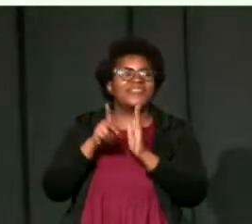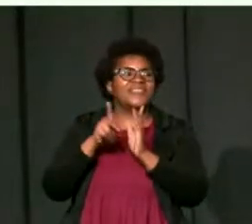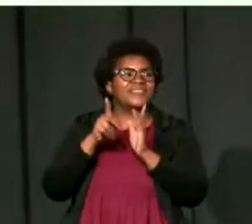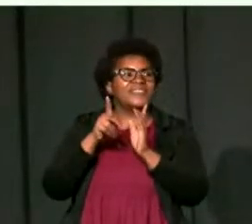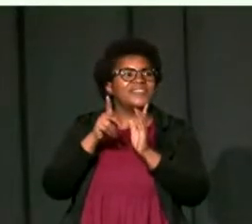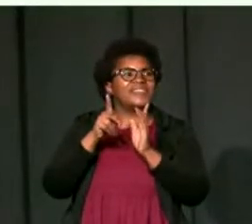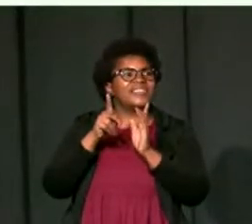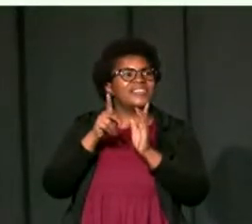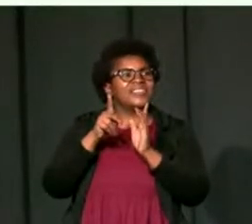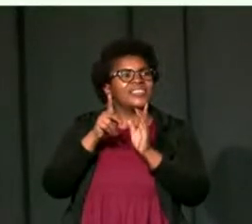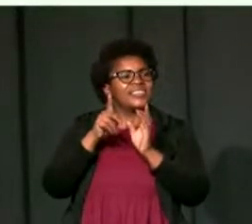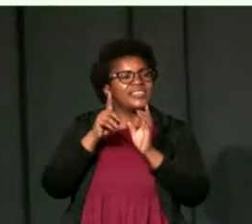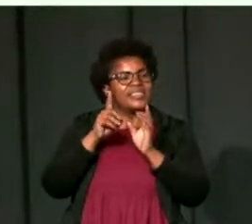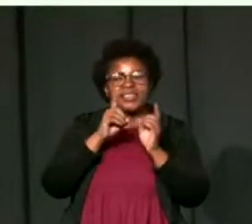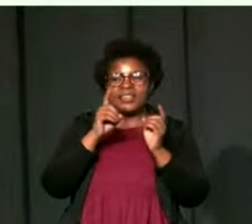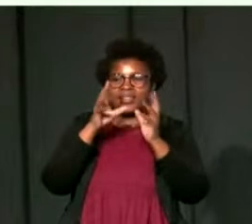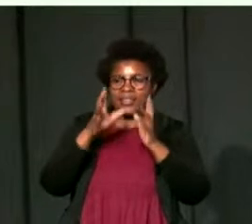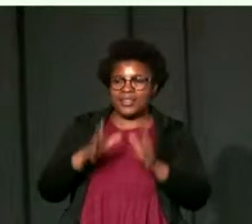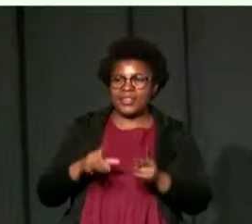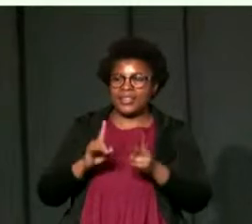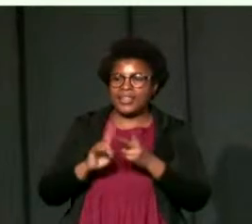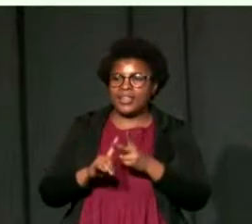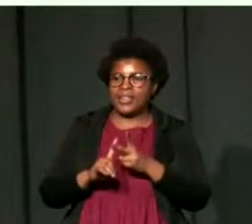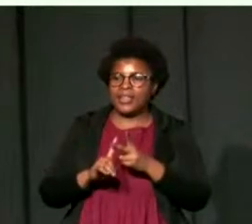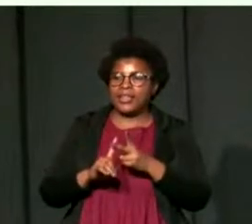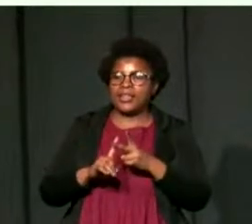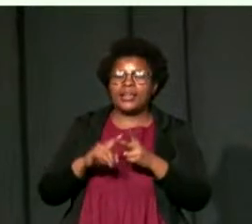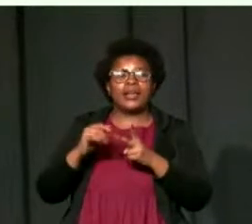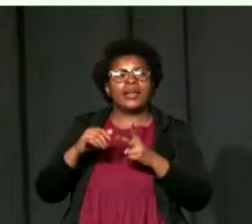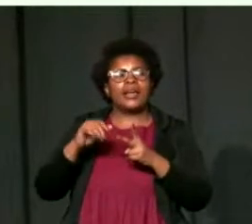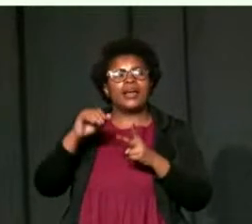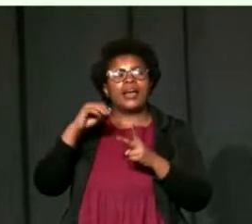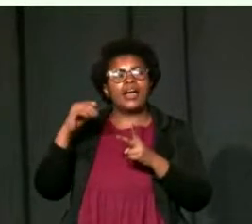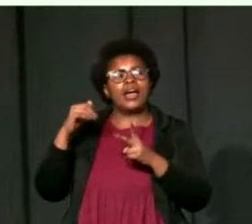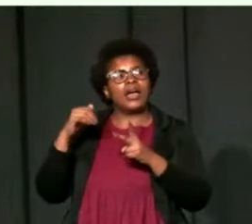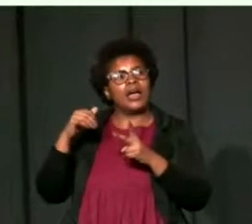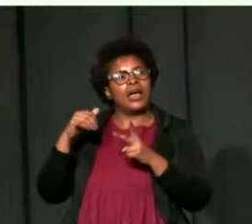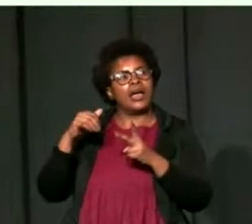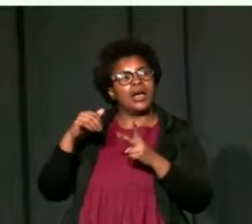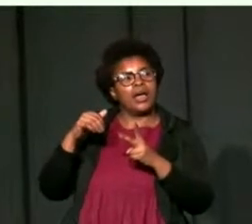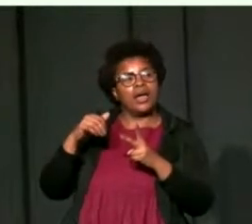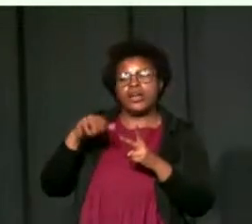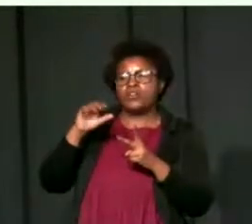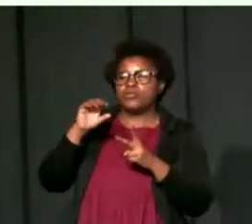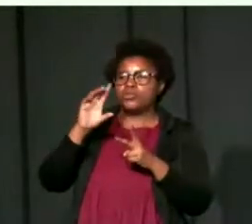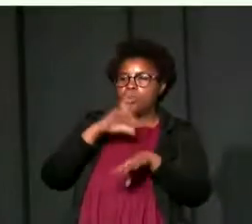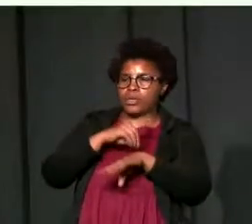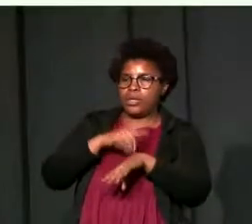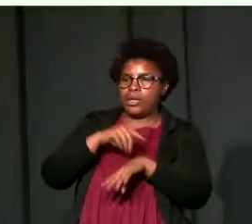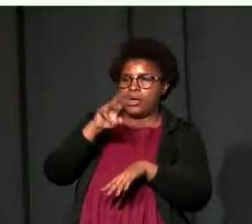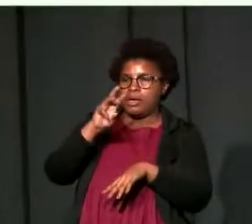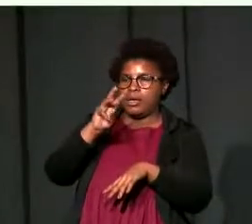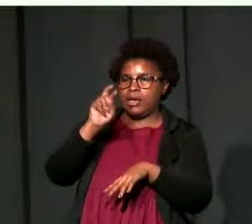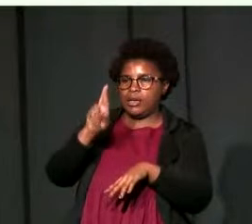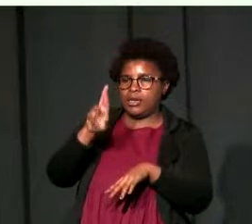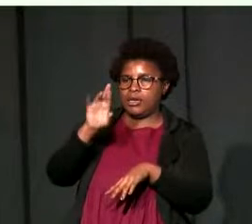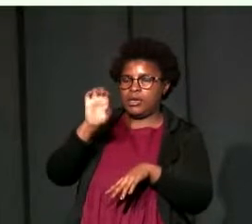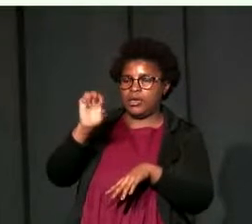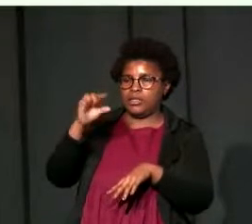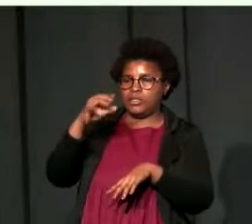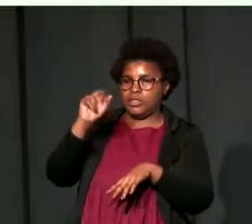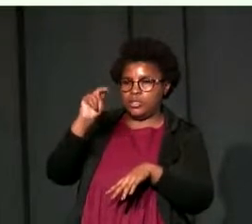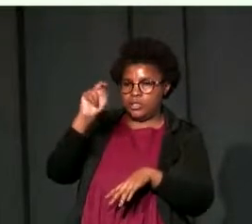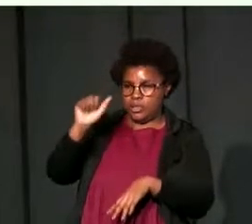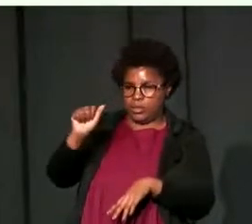Mahaule. Let me again thank and acknowledge colleagues from the different provinces. Thank you very much